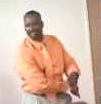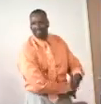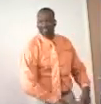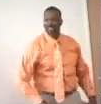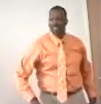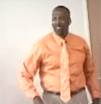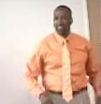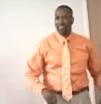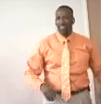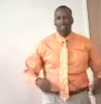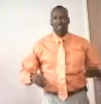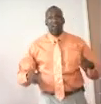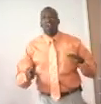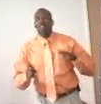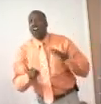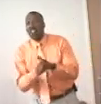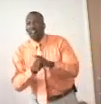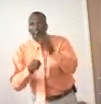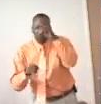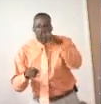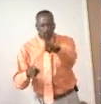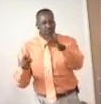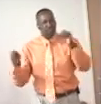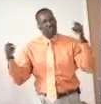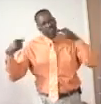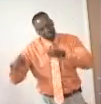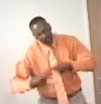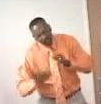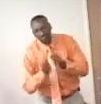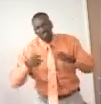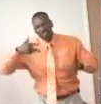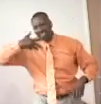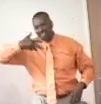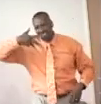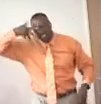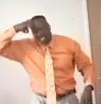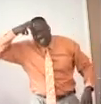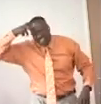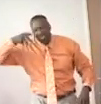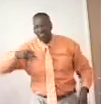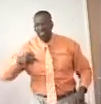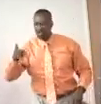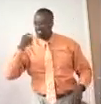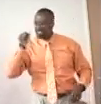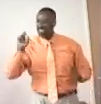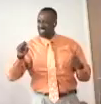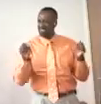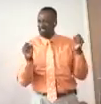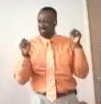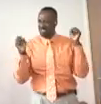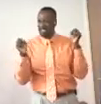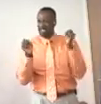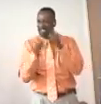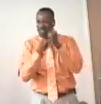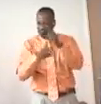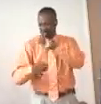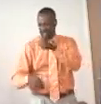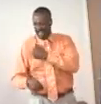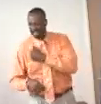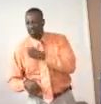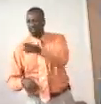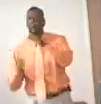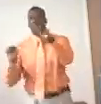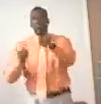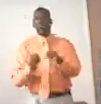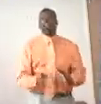Yeah. It's enough for us to fight the devil. We ain't got to fight your attitude too. Check your